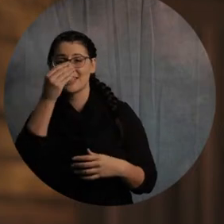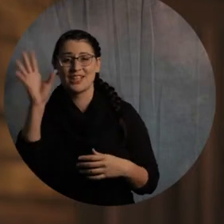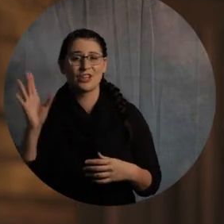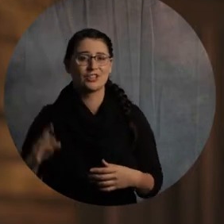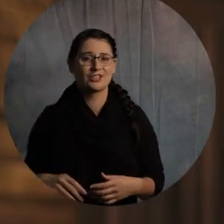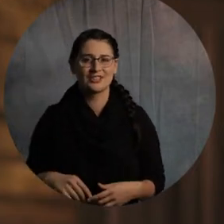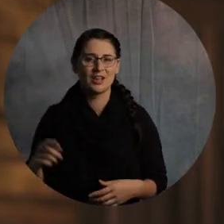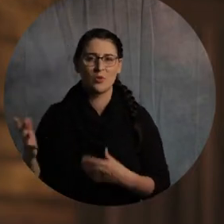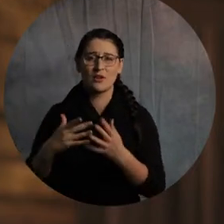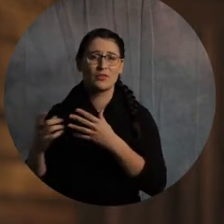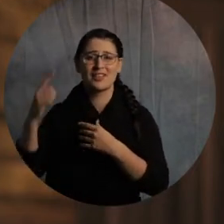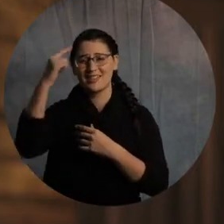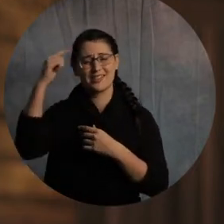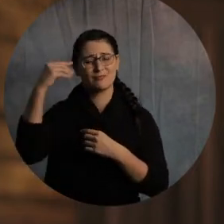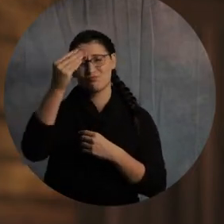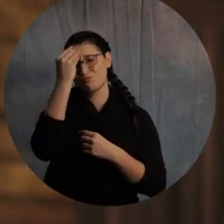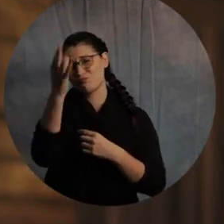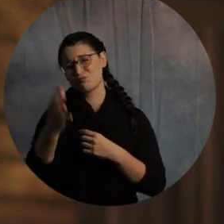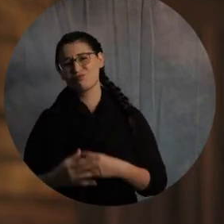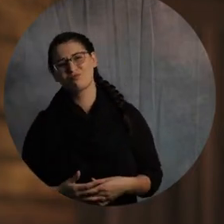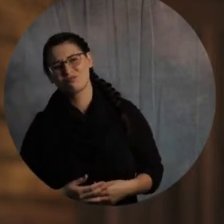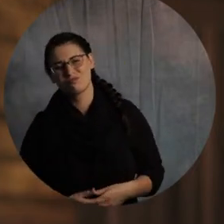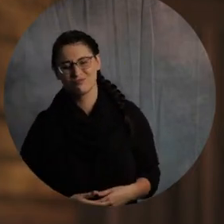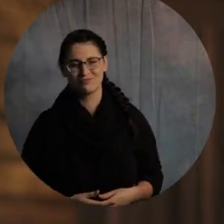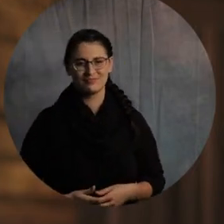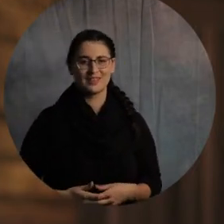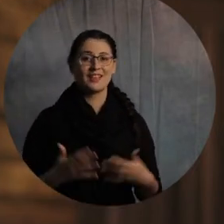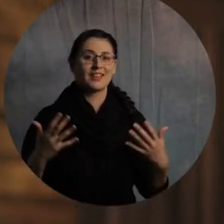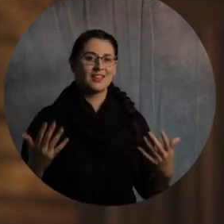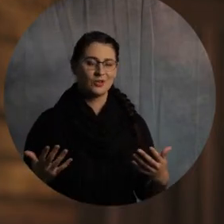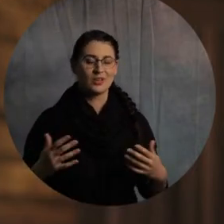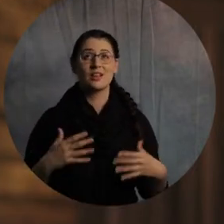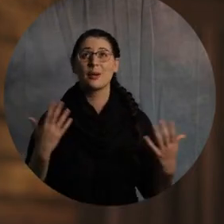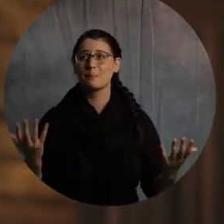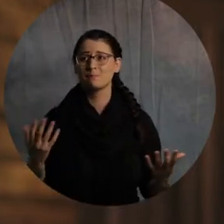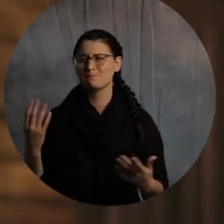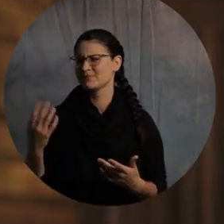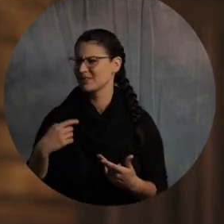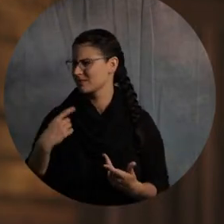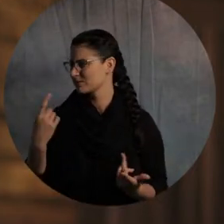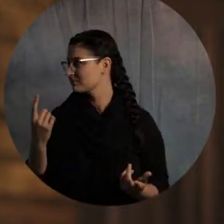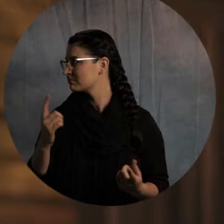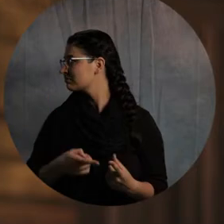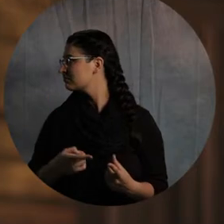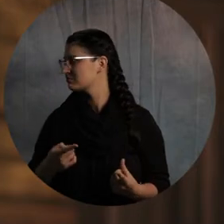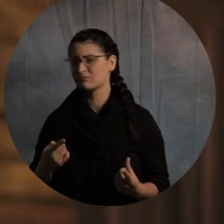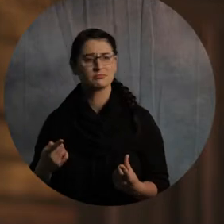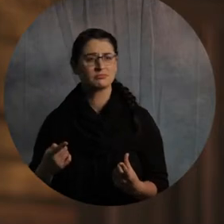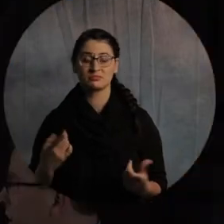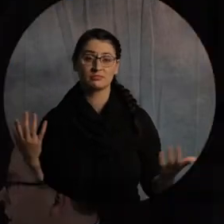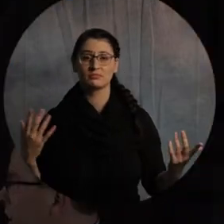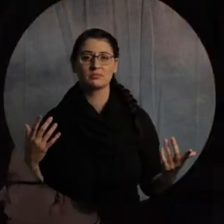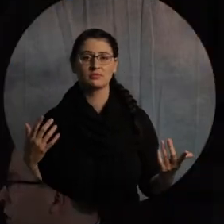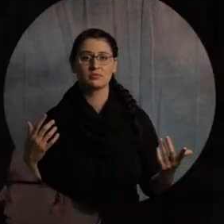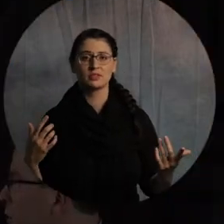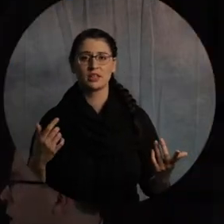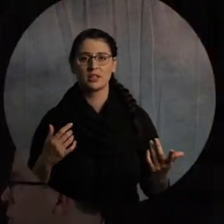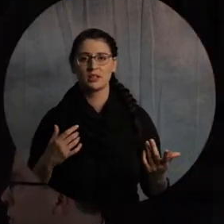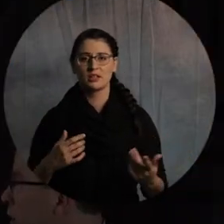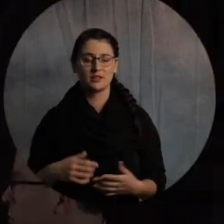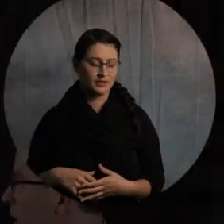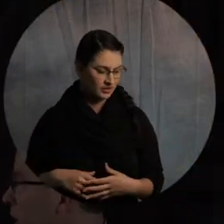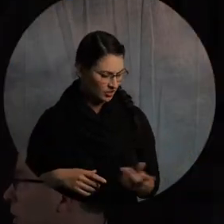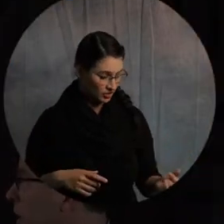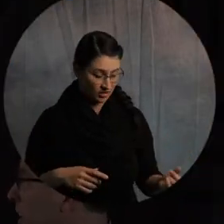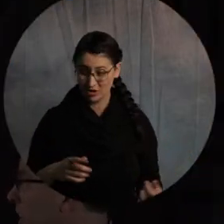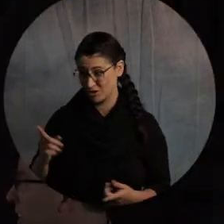man. He just says what he thinks. He says what he thinks. So, anyway... I forgot where I was going with that. See, I told you I have a man crush about Larry Osborne. Well,